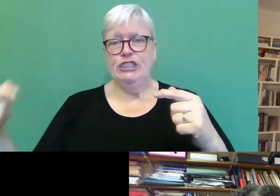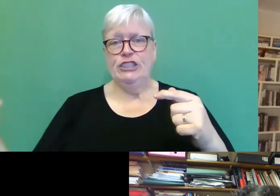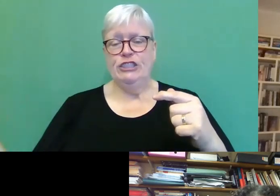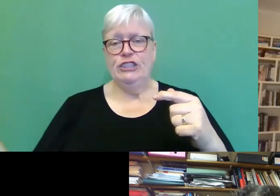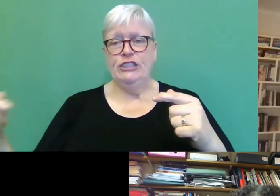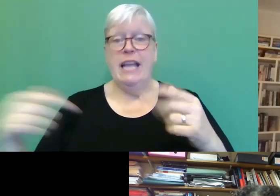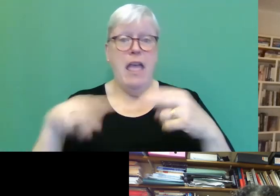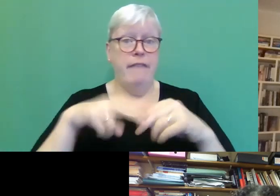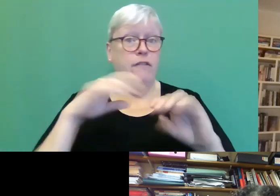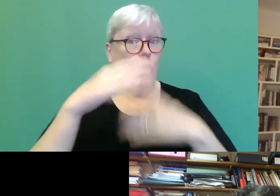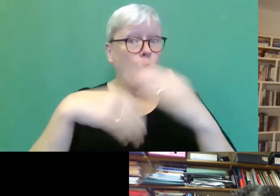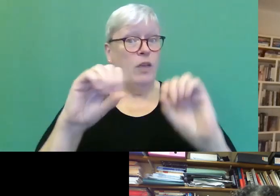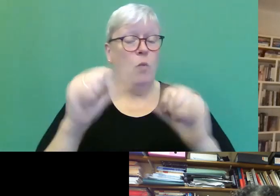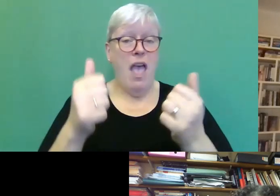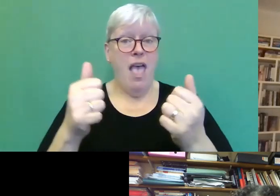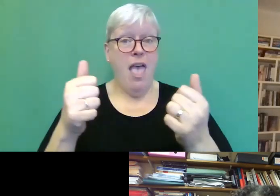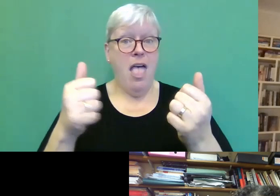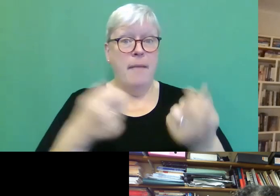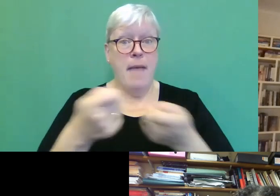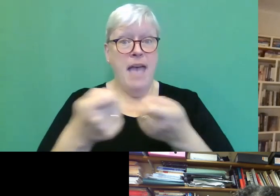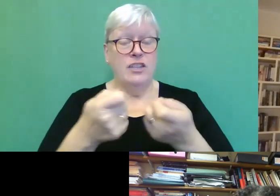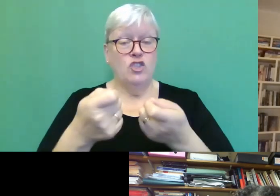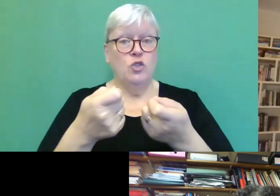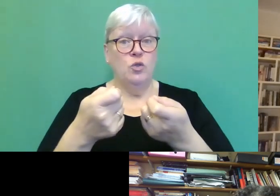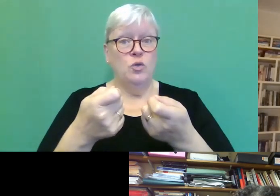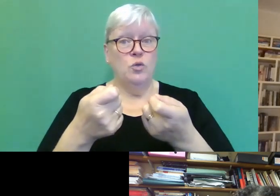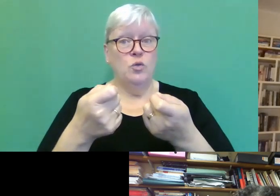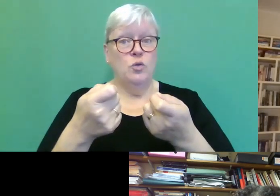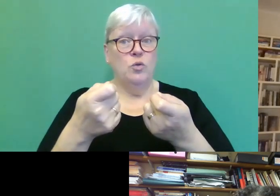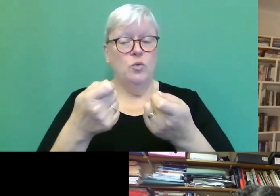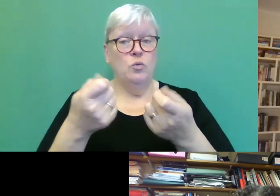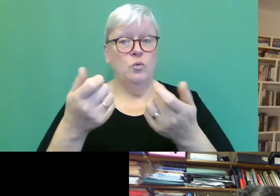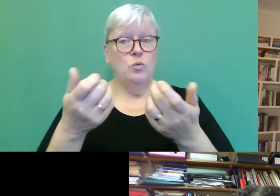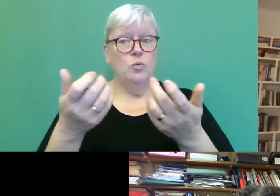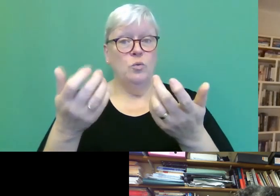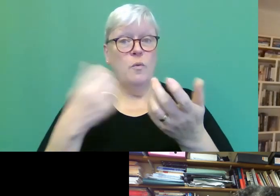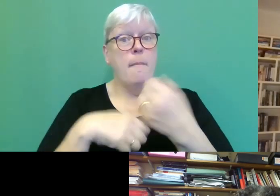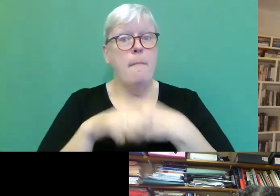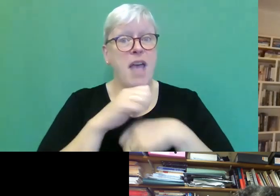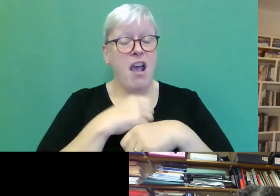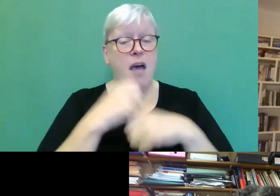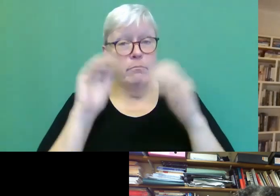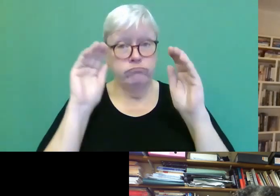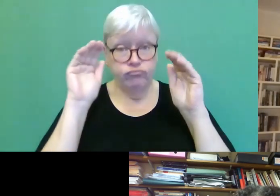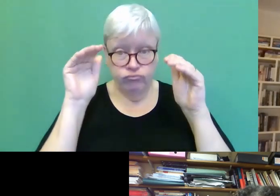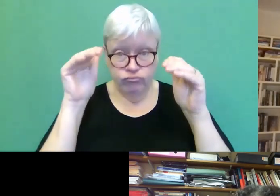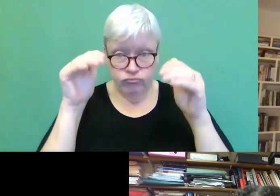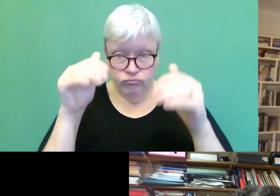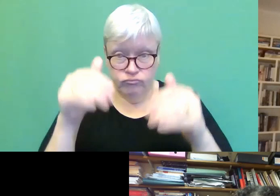it's a writing day that I actually managed to become submerged in the work,